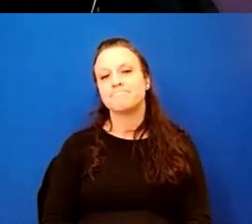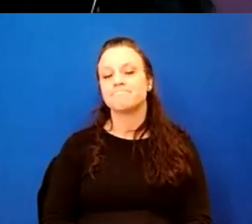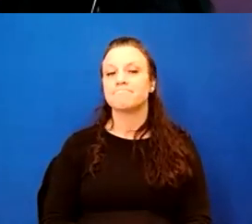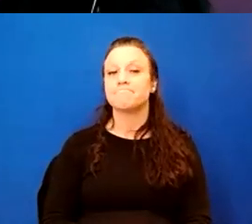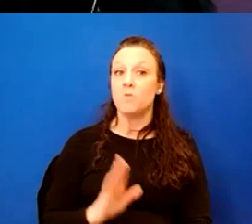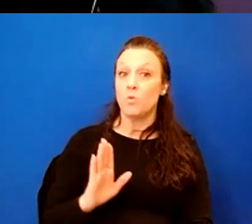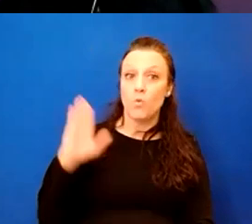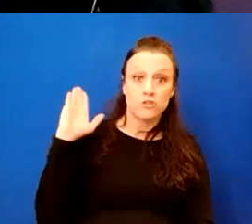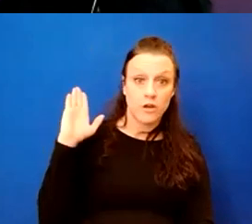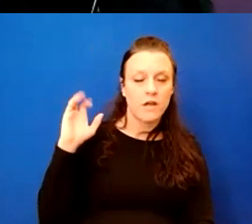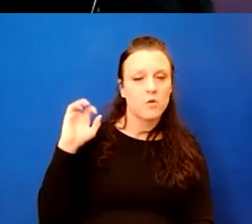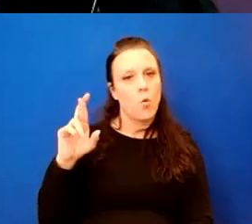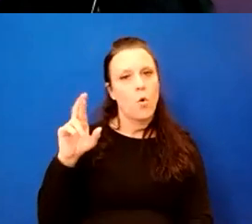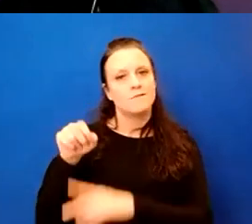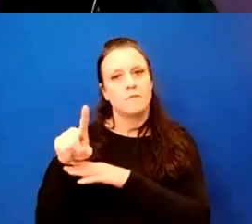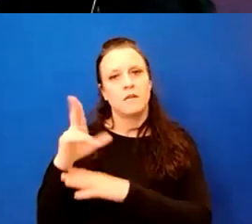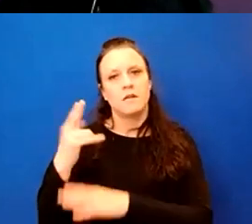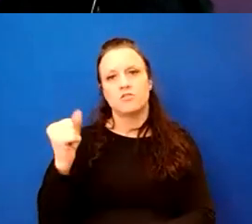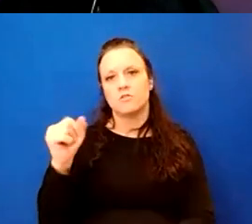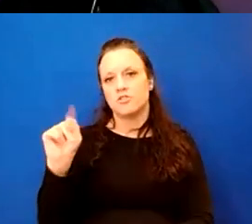hand or submit it in the chat.